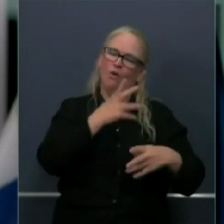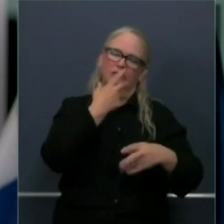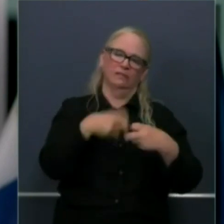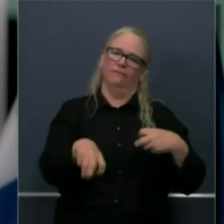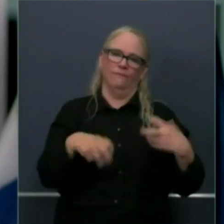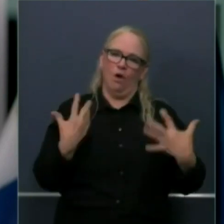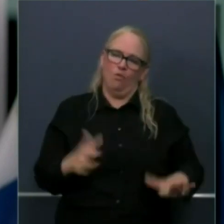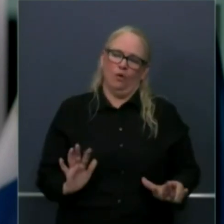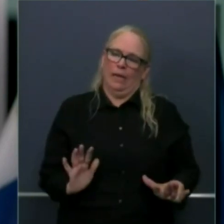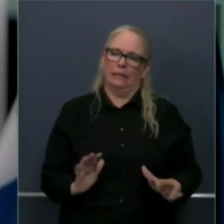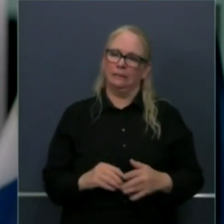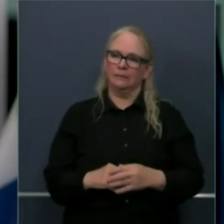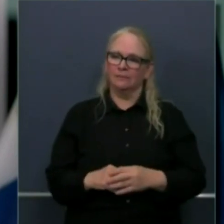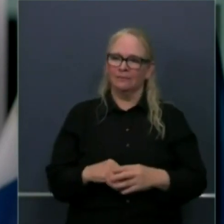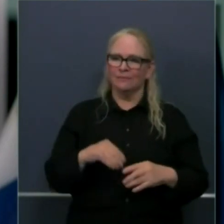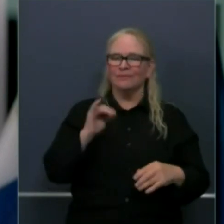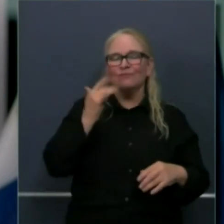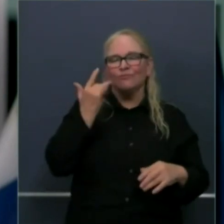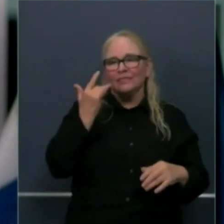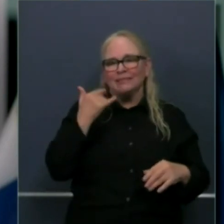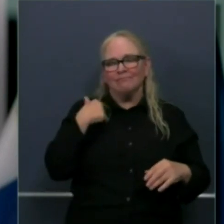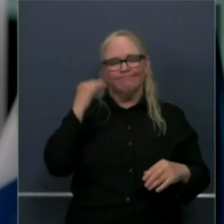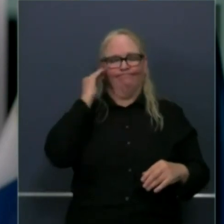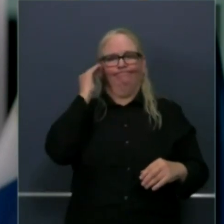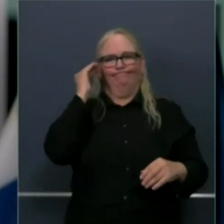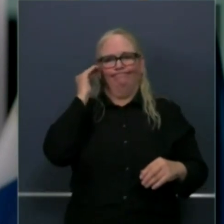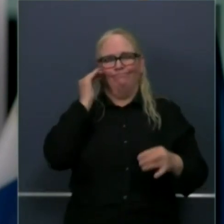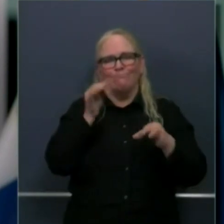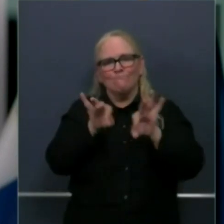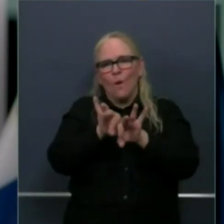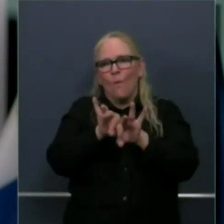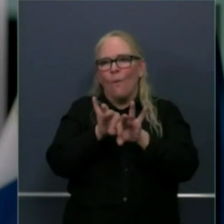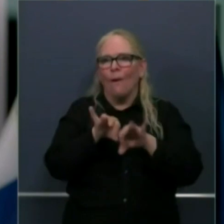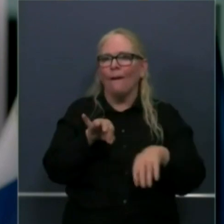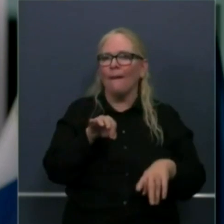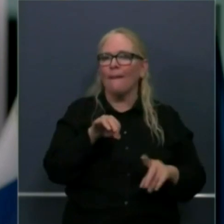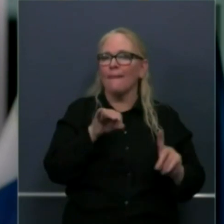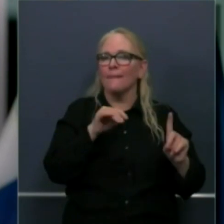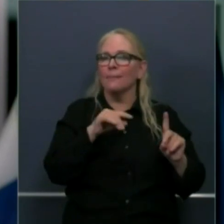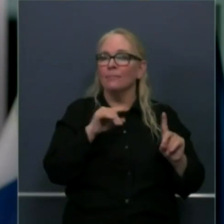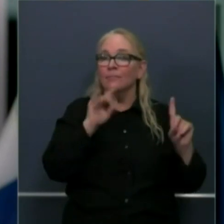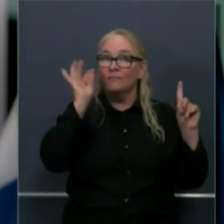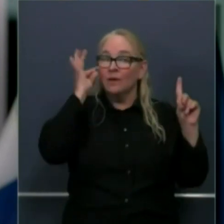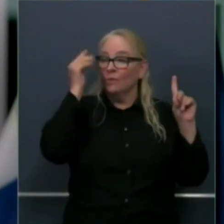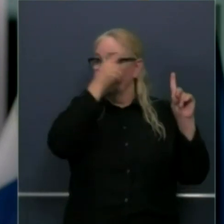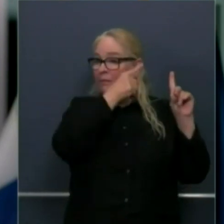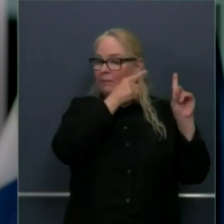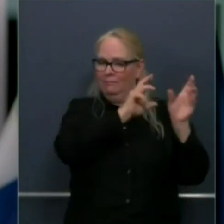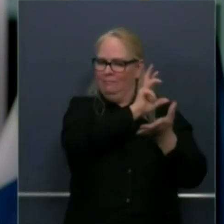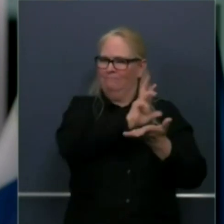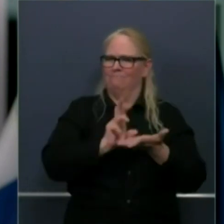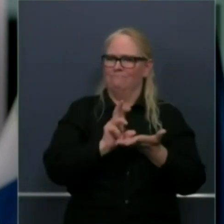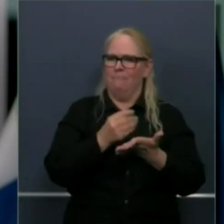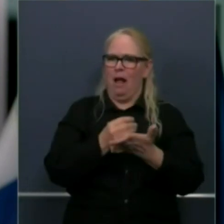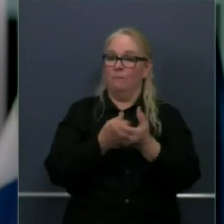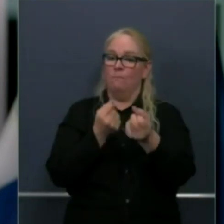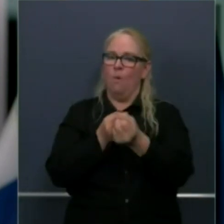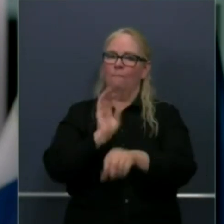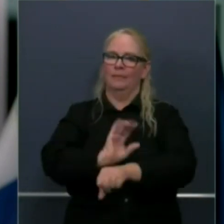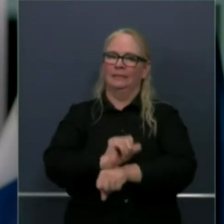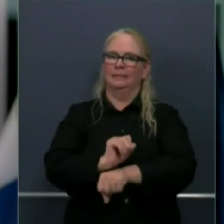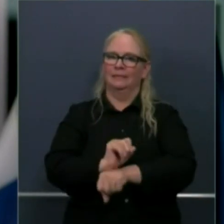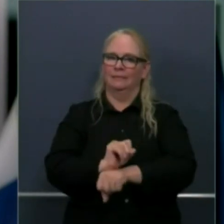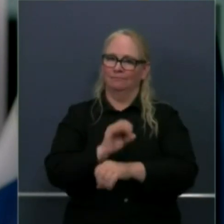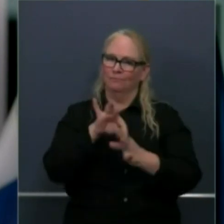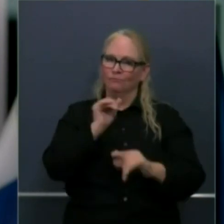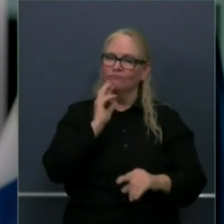program is so important. SBA programs are so important. That's why any subsequent work we can get or support we can get from the federal